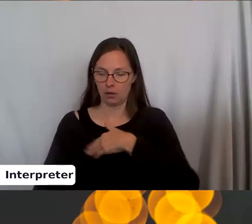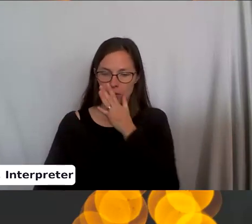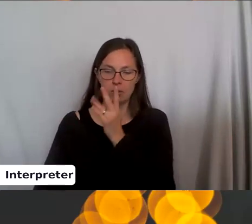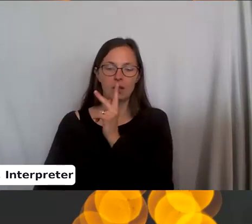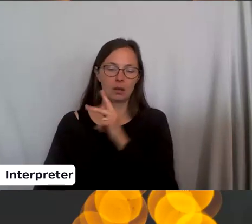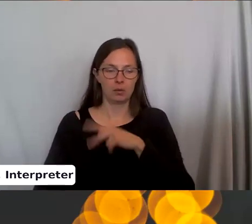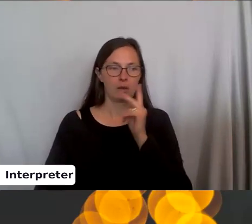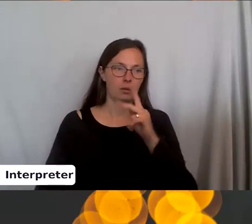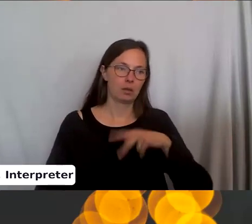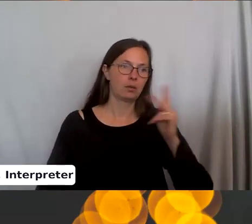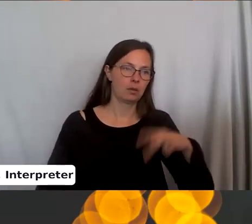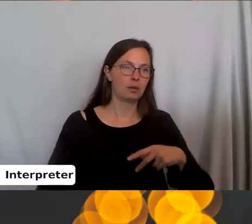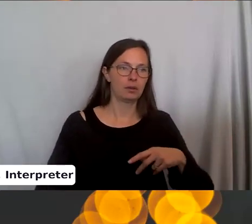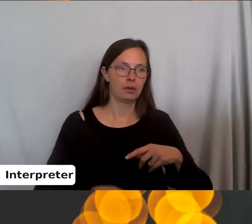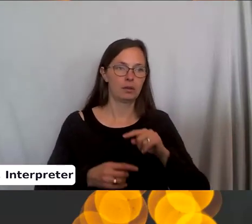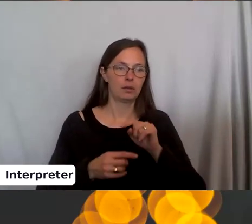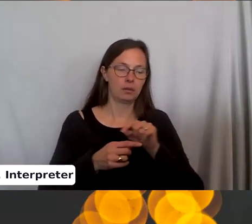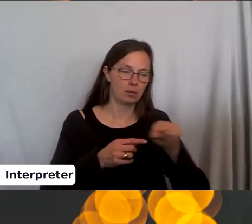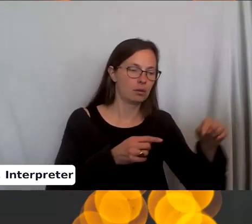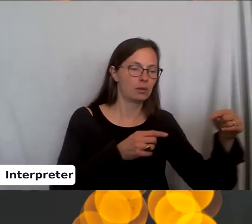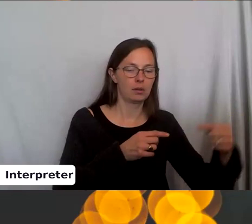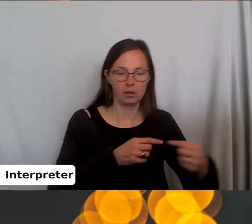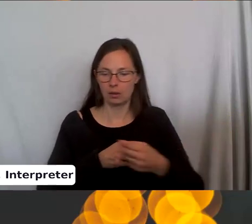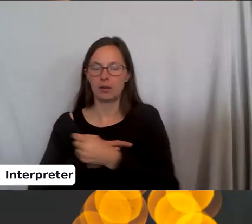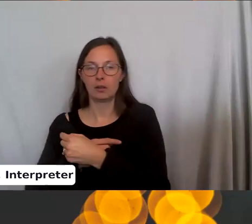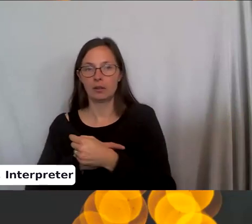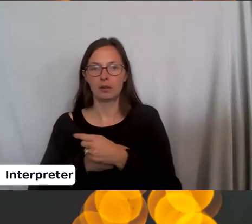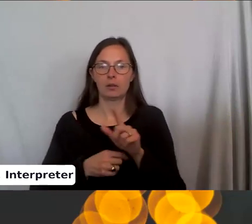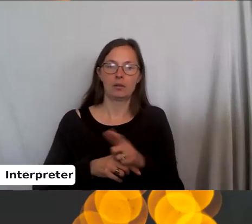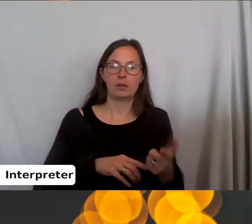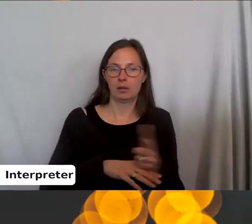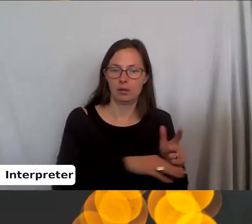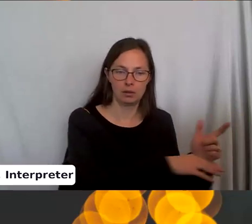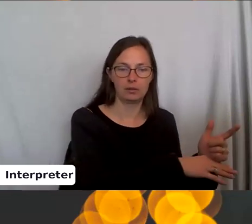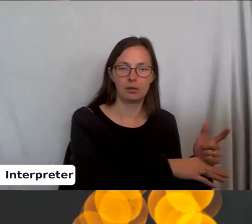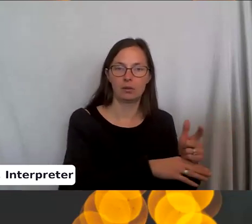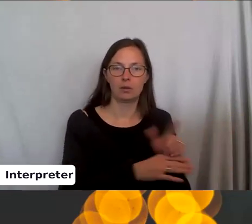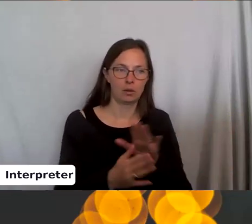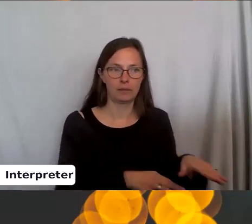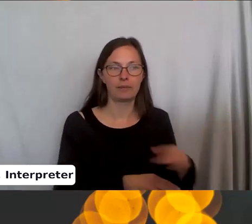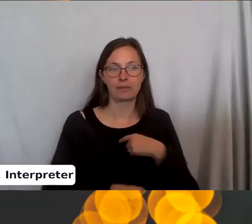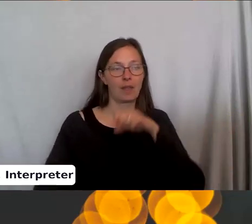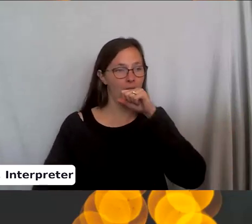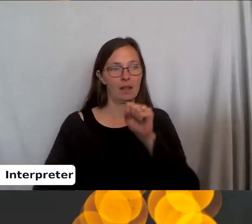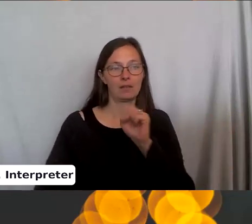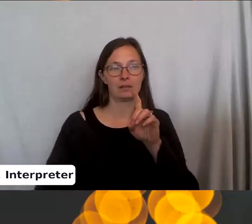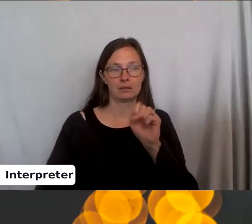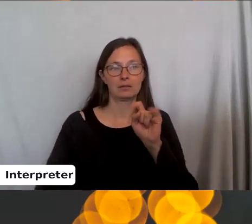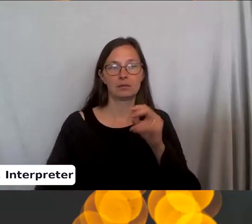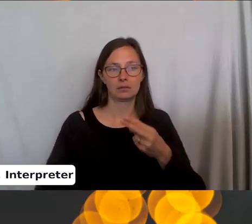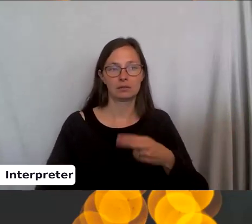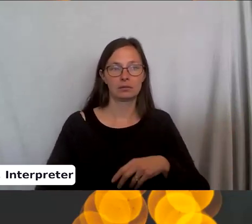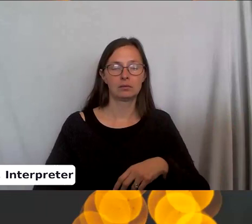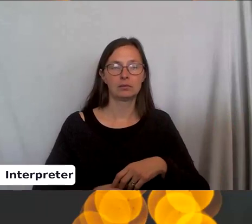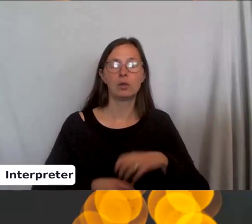knit, purl, knit, purl. And the way back, you'll go purl, knit, purl, knit, purl, knit. Okay. I love seed stitch. Yeah,